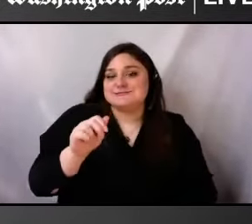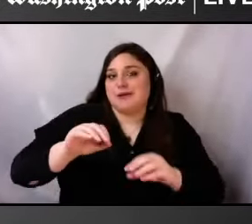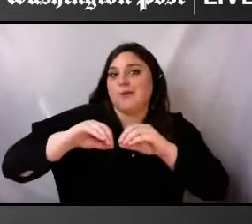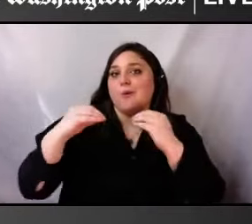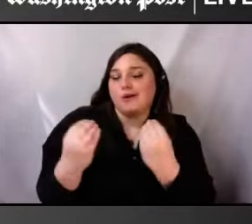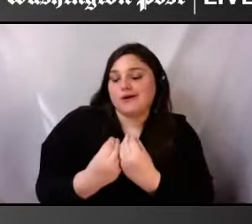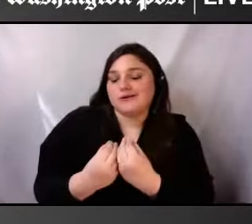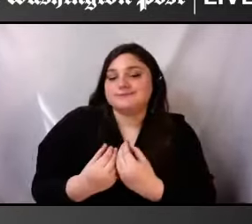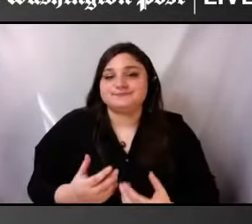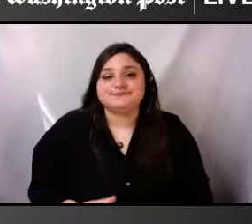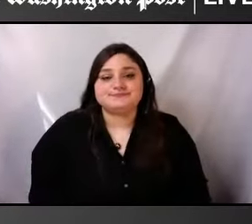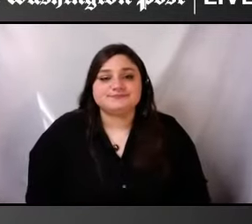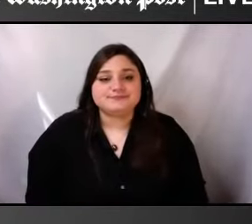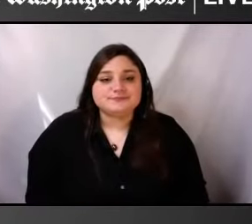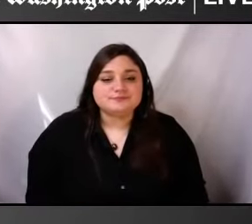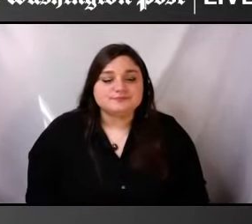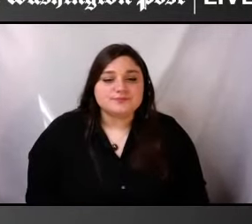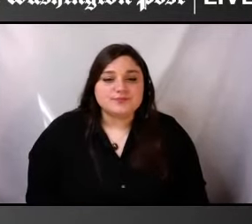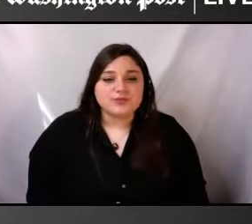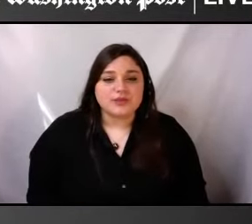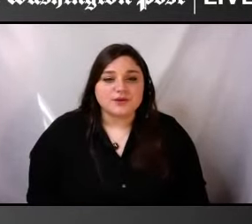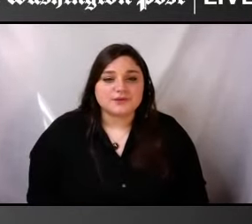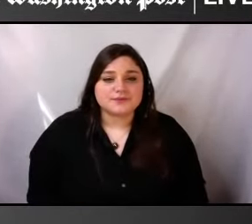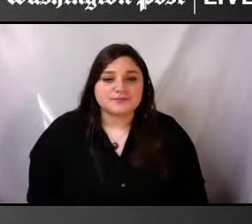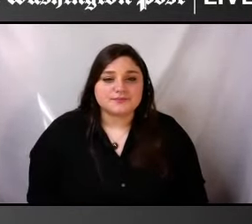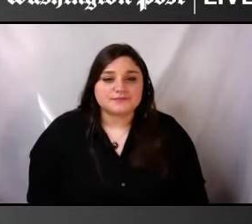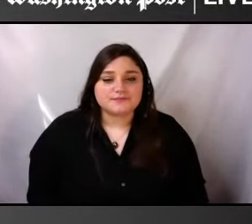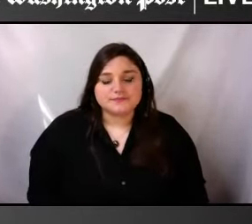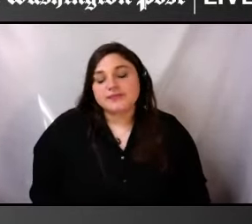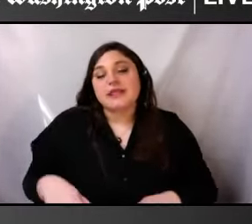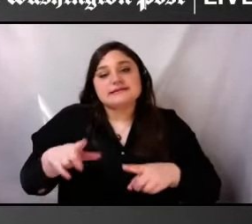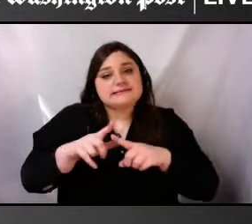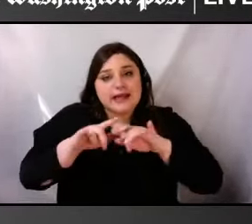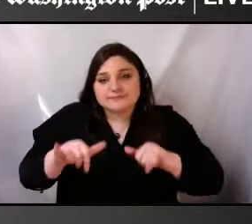the countless other folks who, uh,